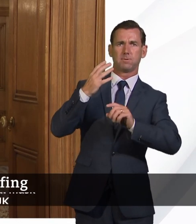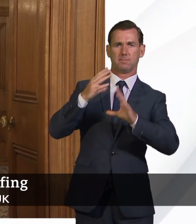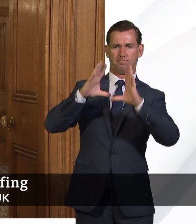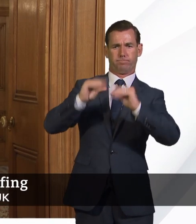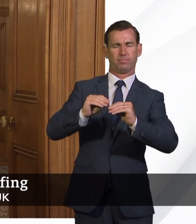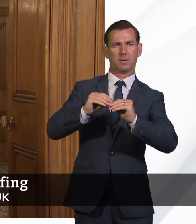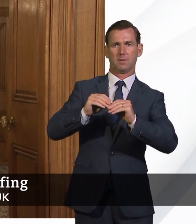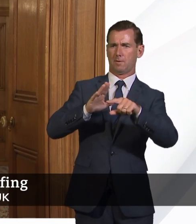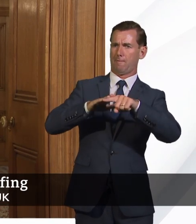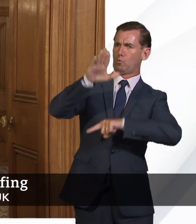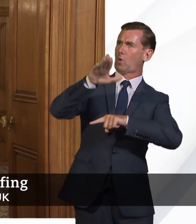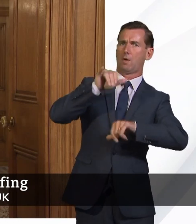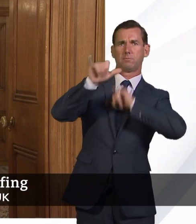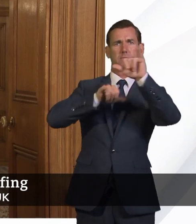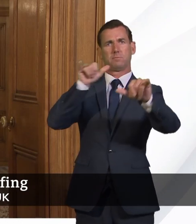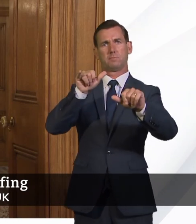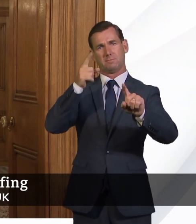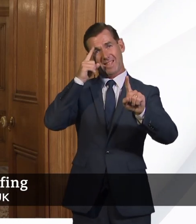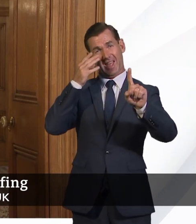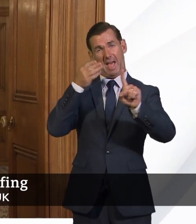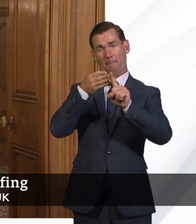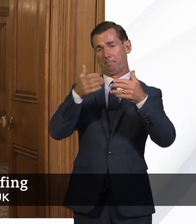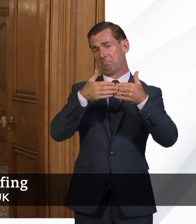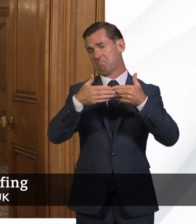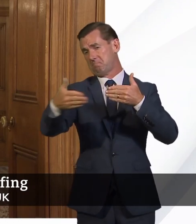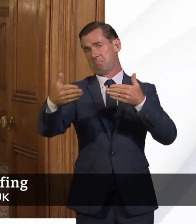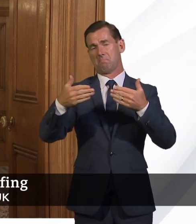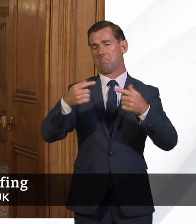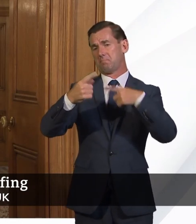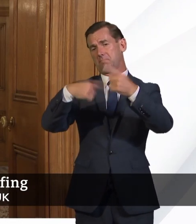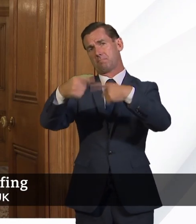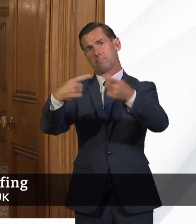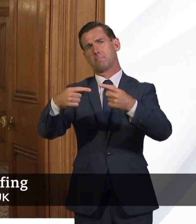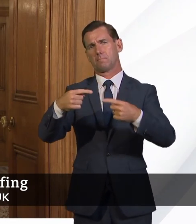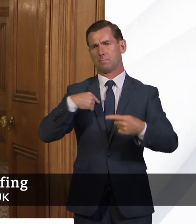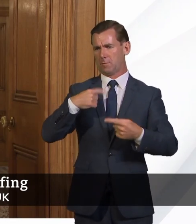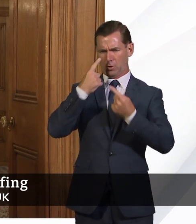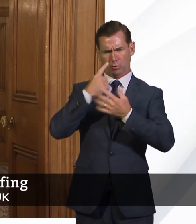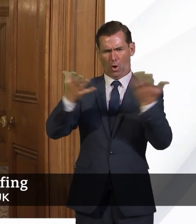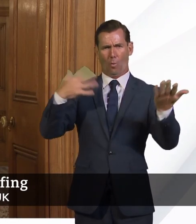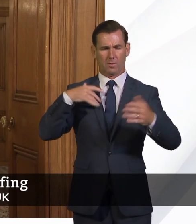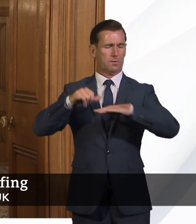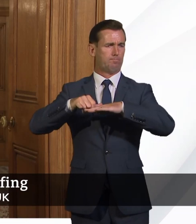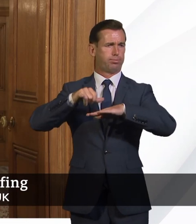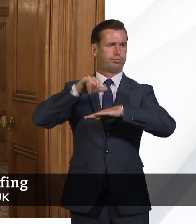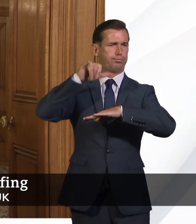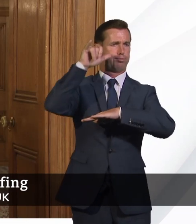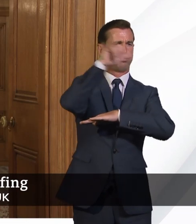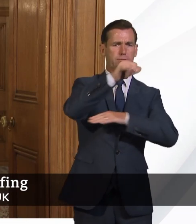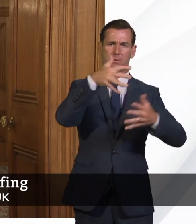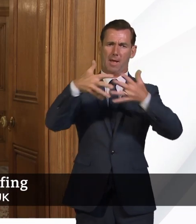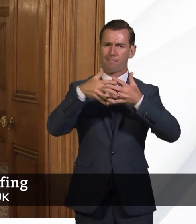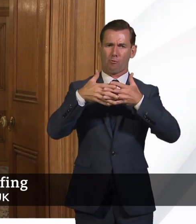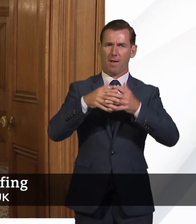Our goal within a generation will be to demonstrate flight across the Atlantic without harming the environment.